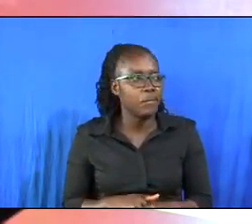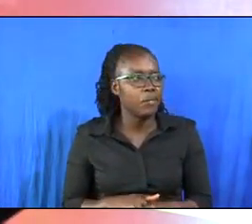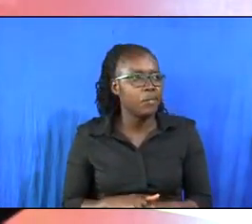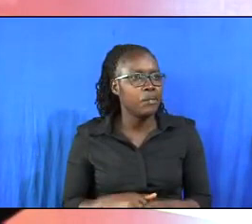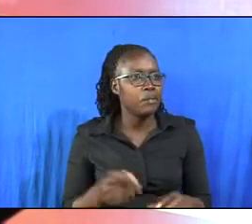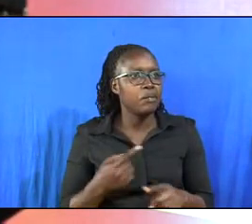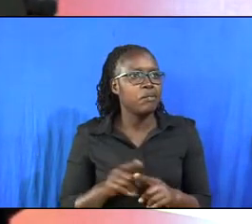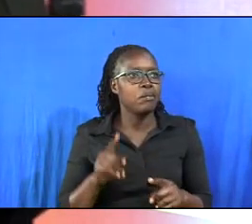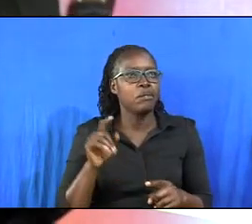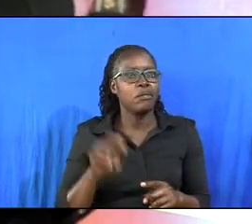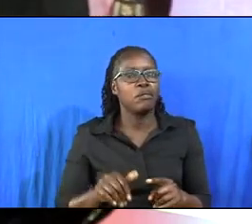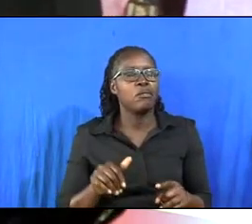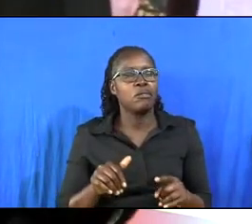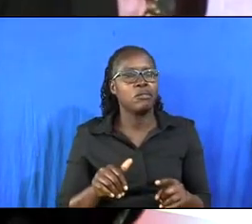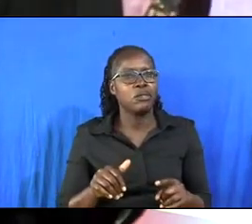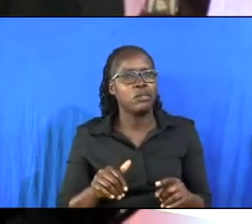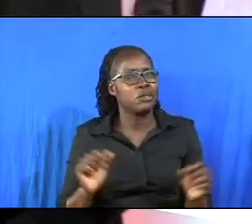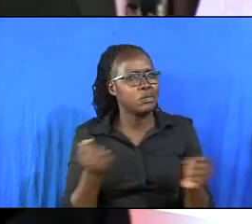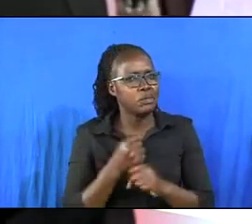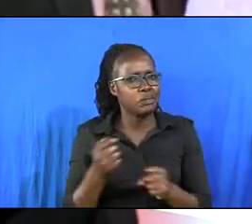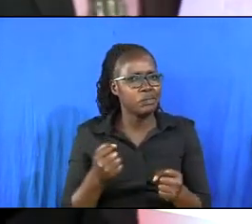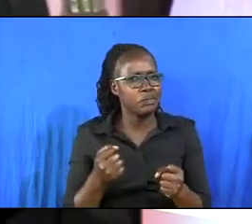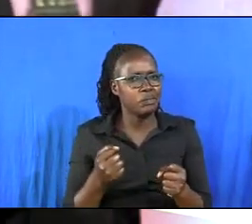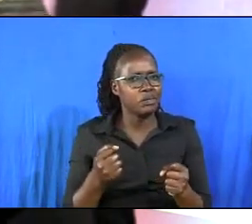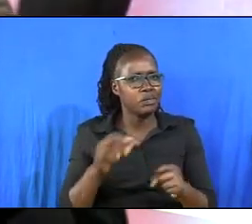But you cannot afford that apartment for him.